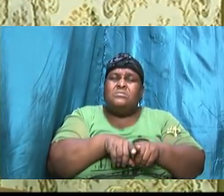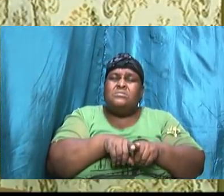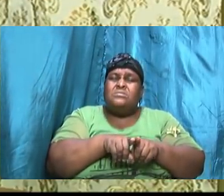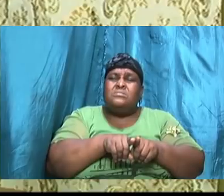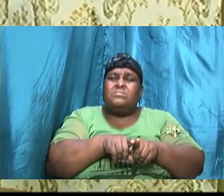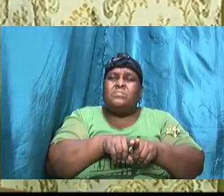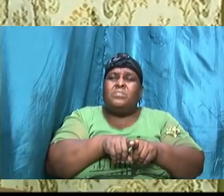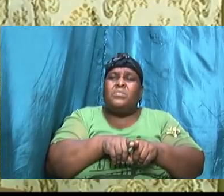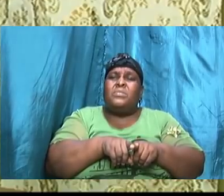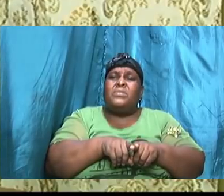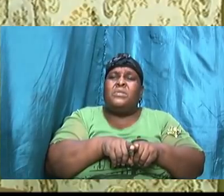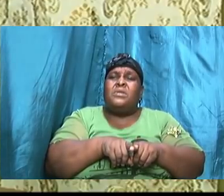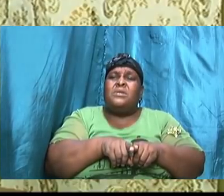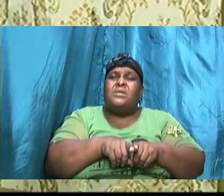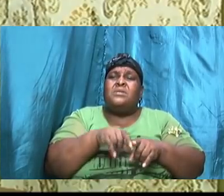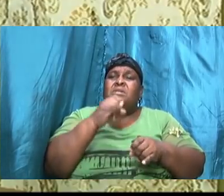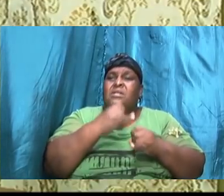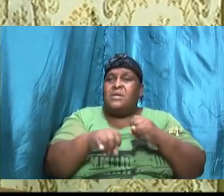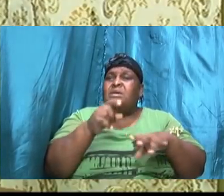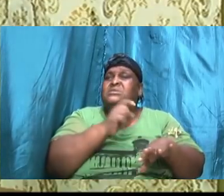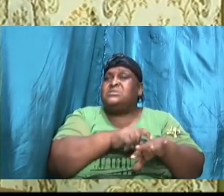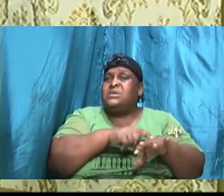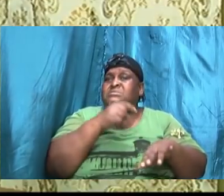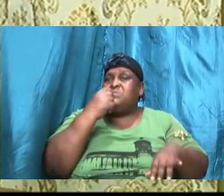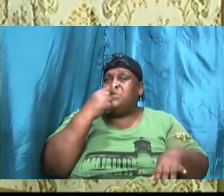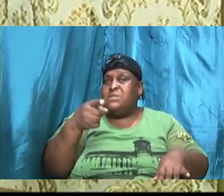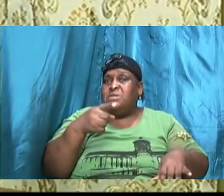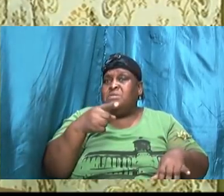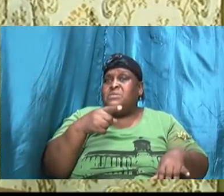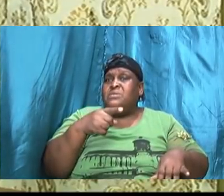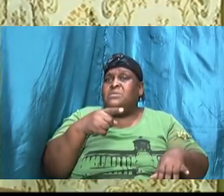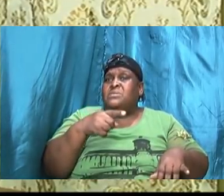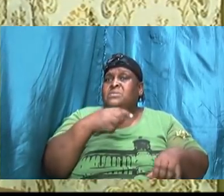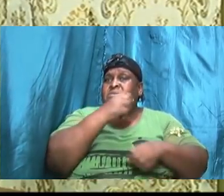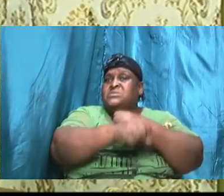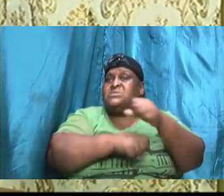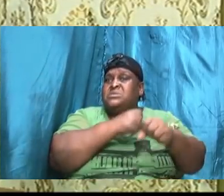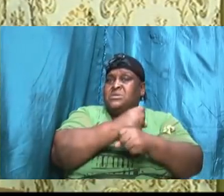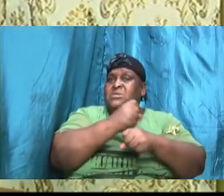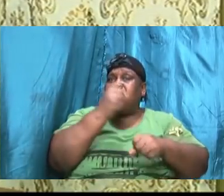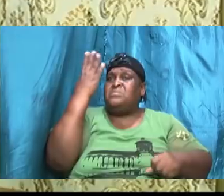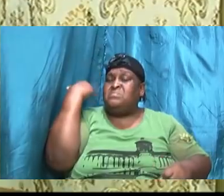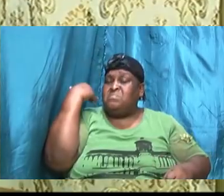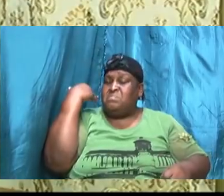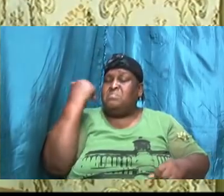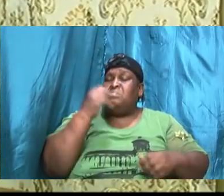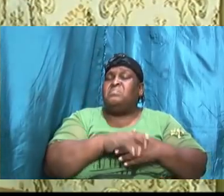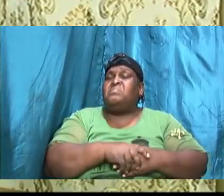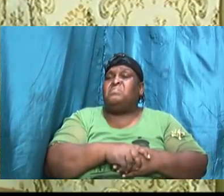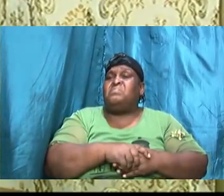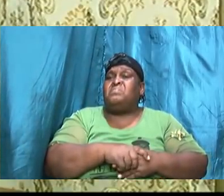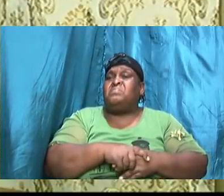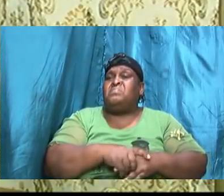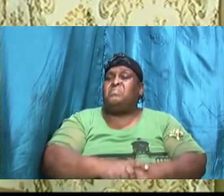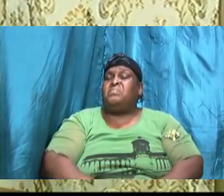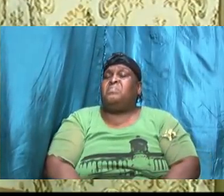the last time we spoke was last year, you know, even though the year just started and